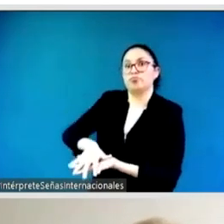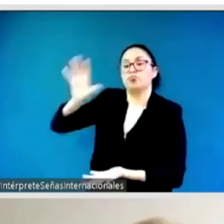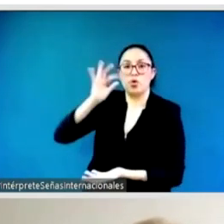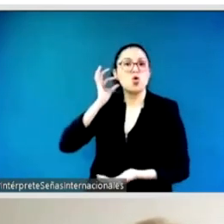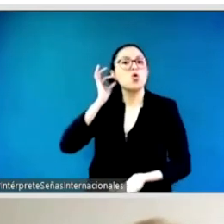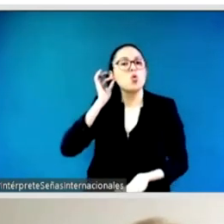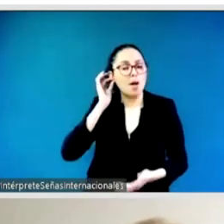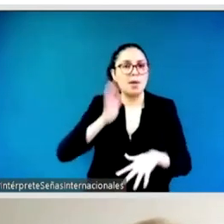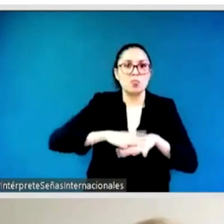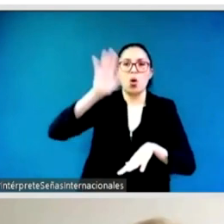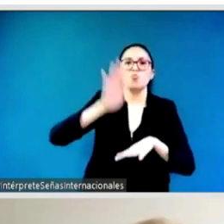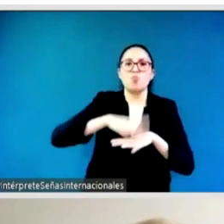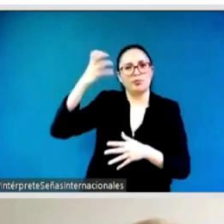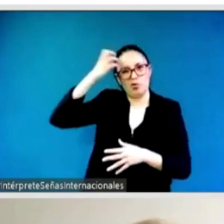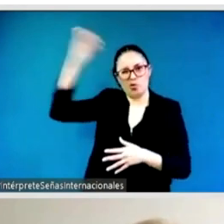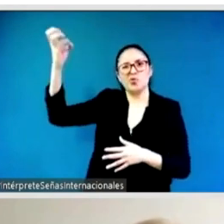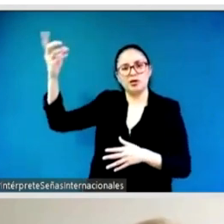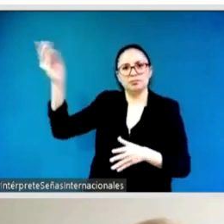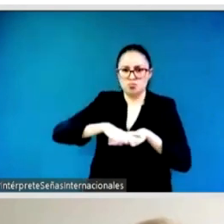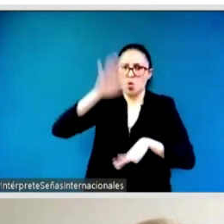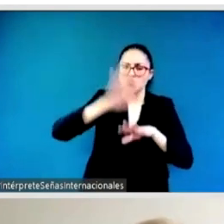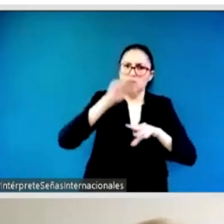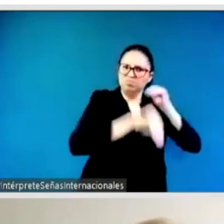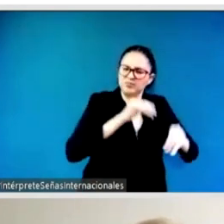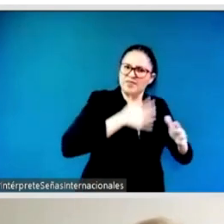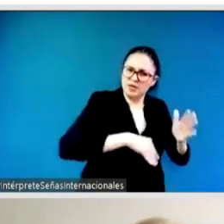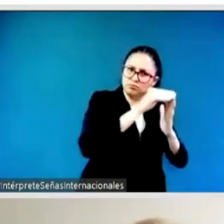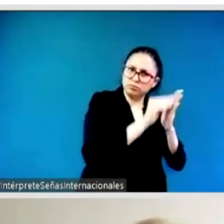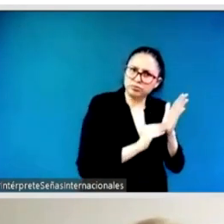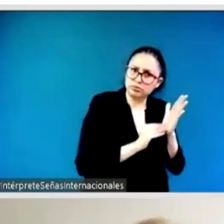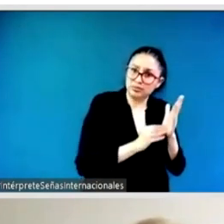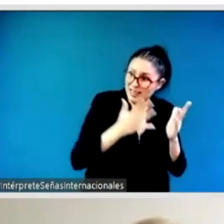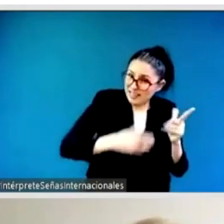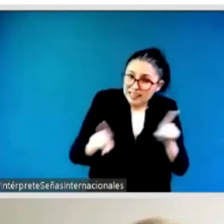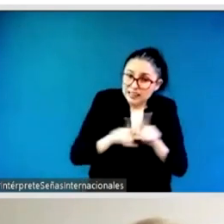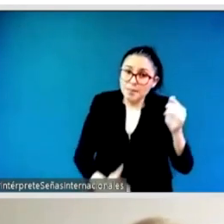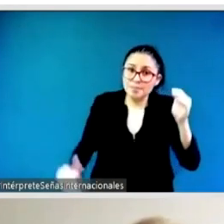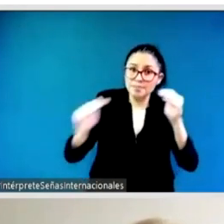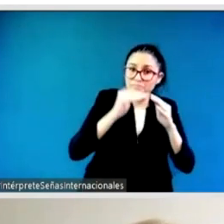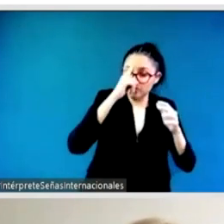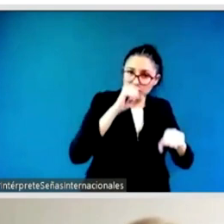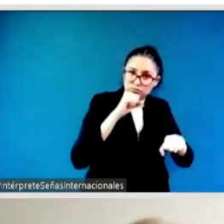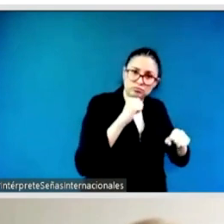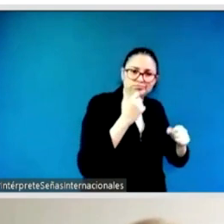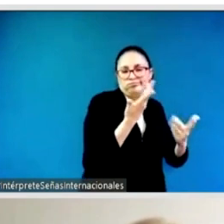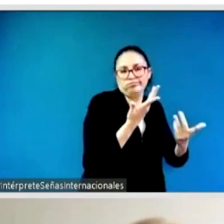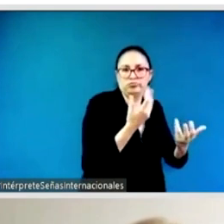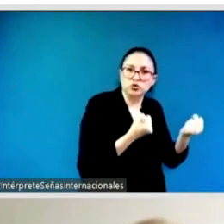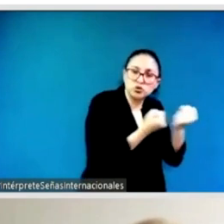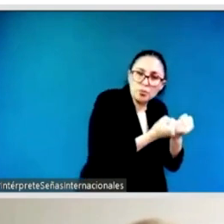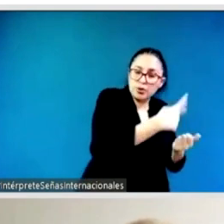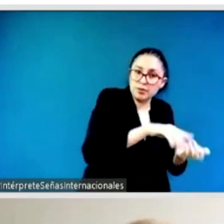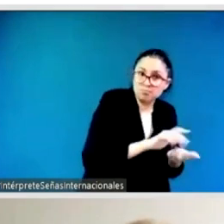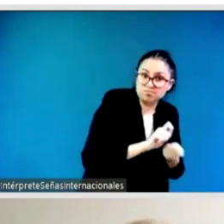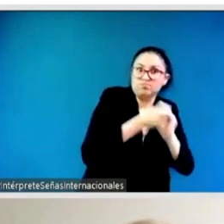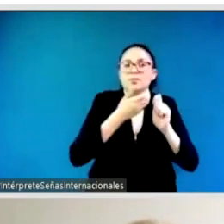um equal transformative leadership or even feminist leadership so how what does